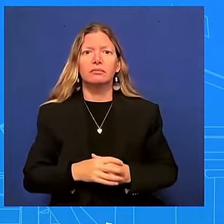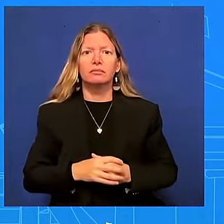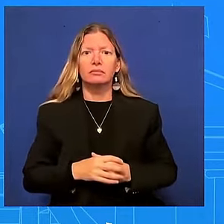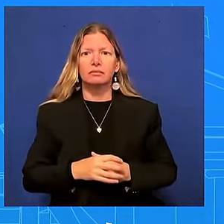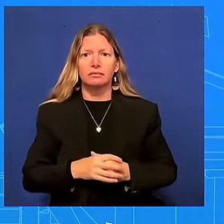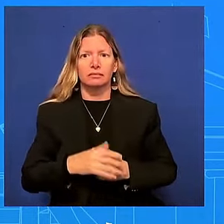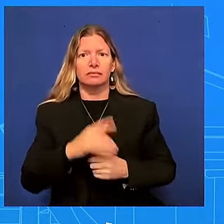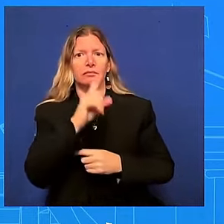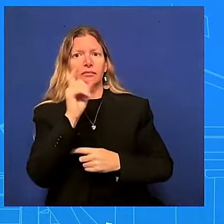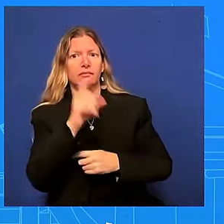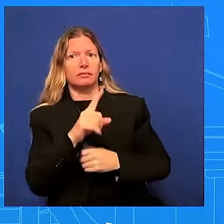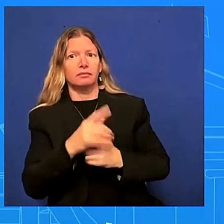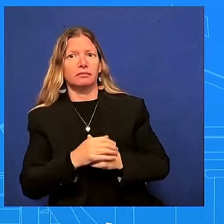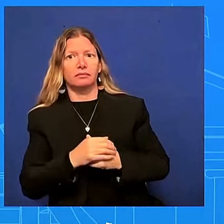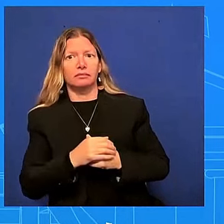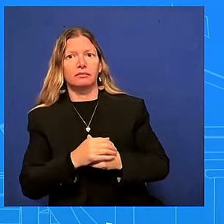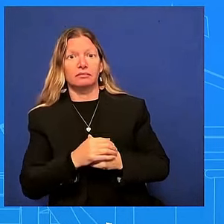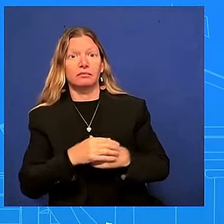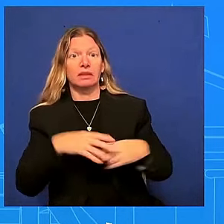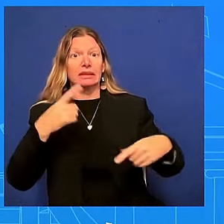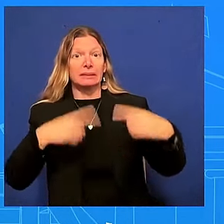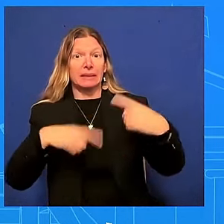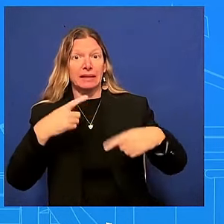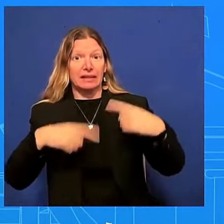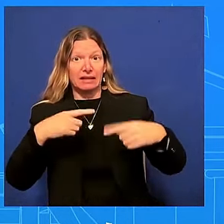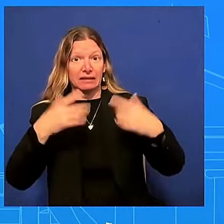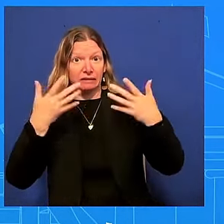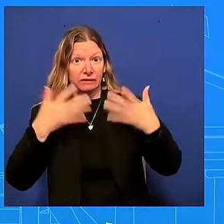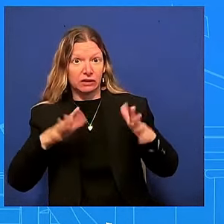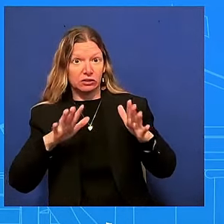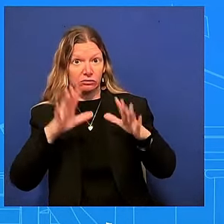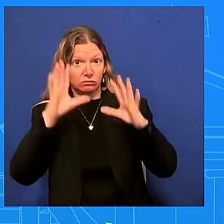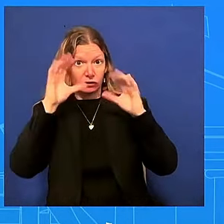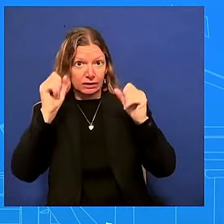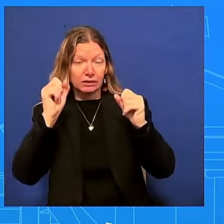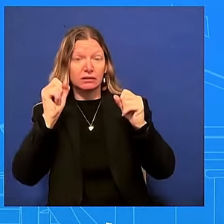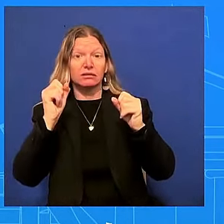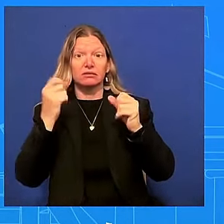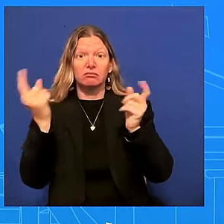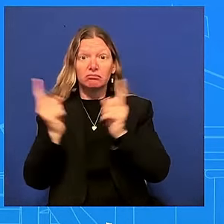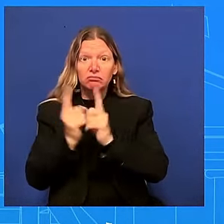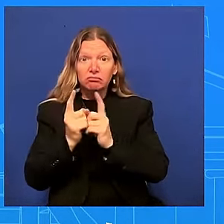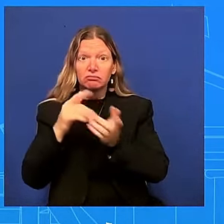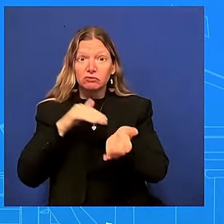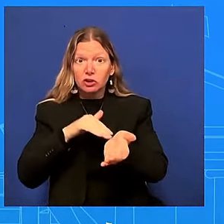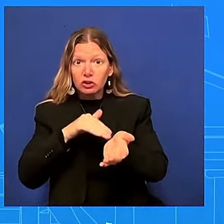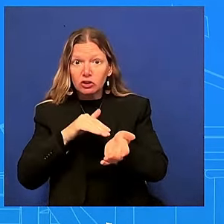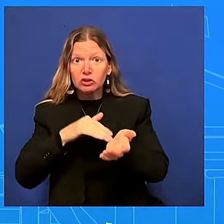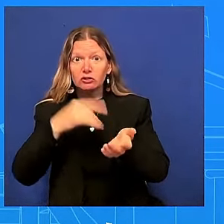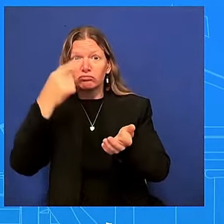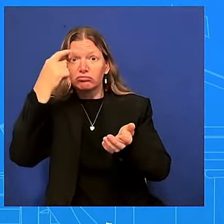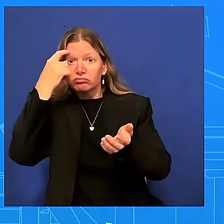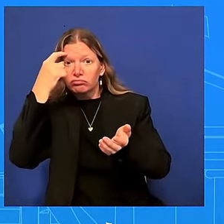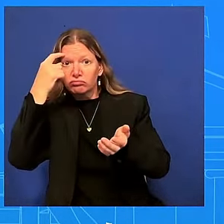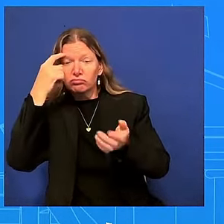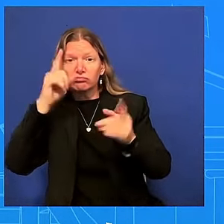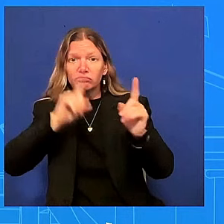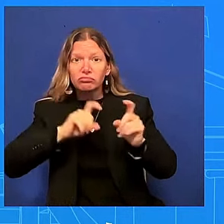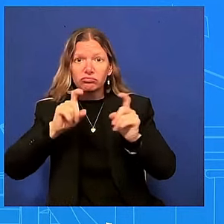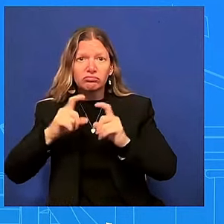by a doctor or did he get an neurological scan a neurological scan look um